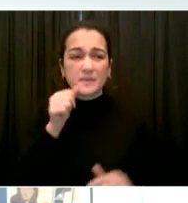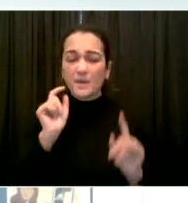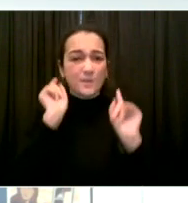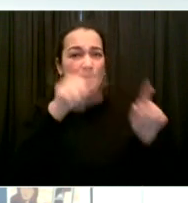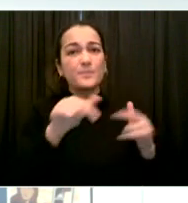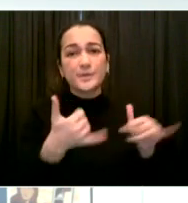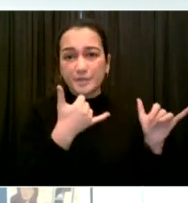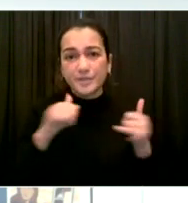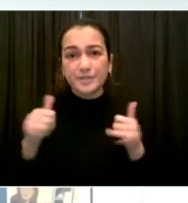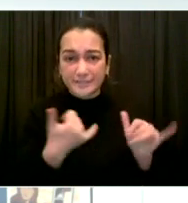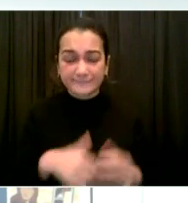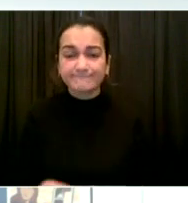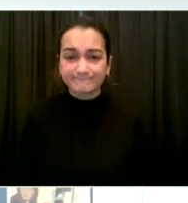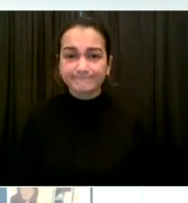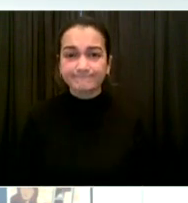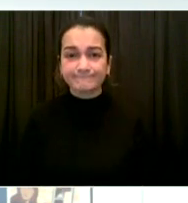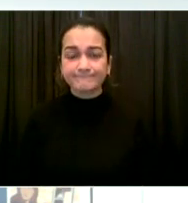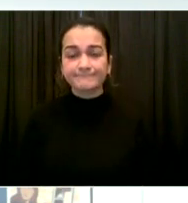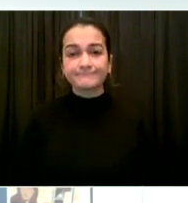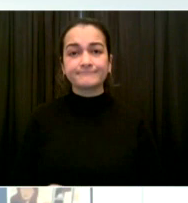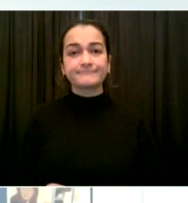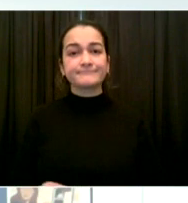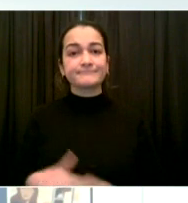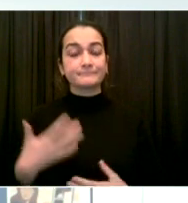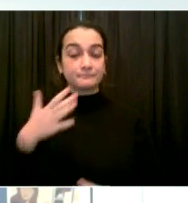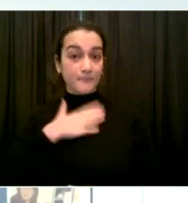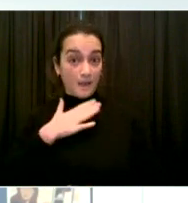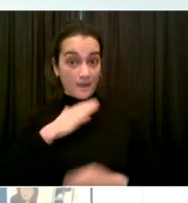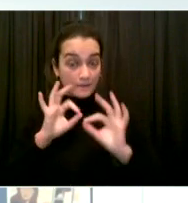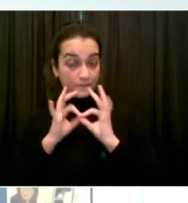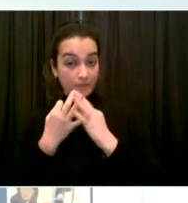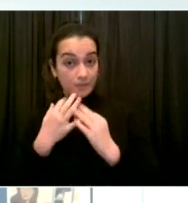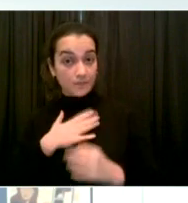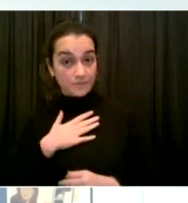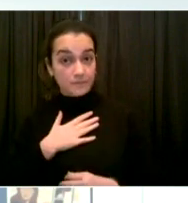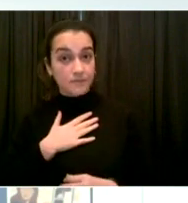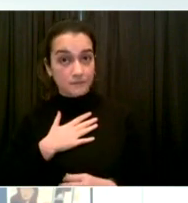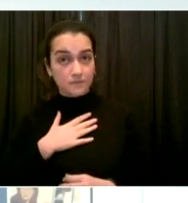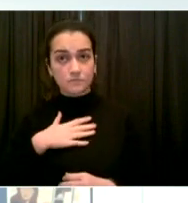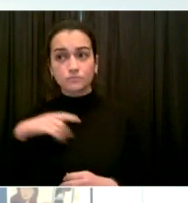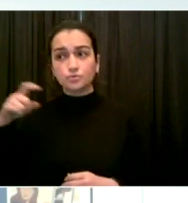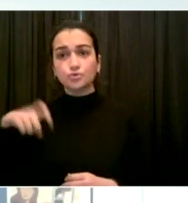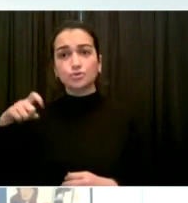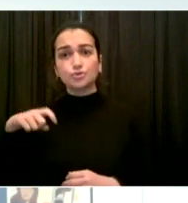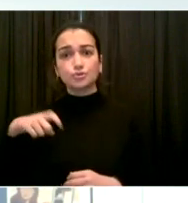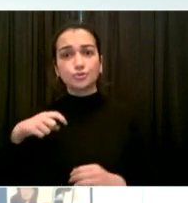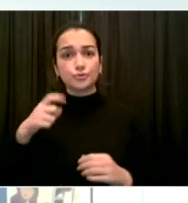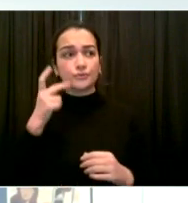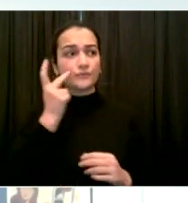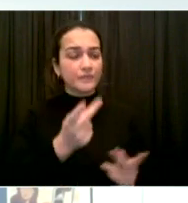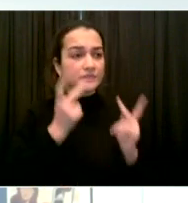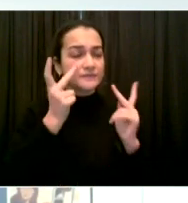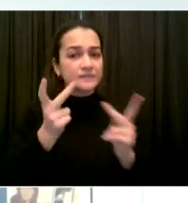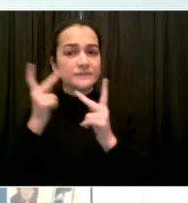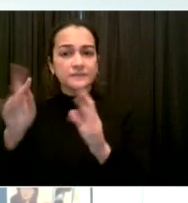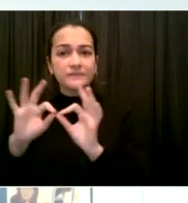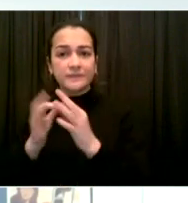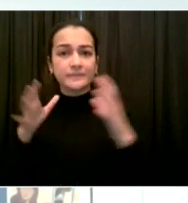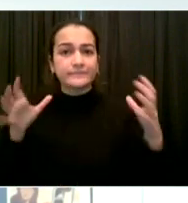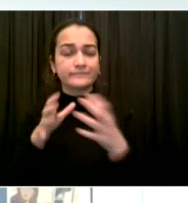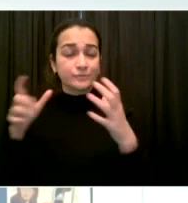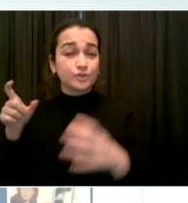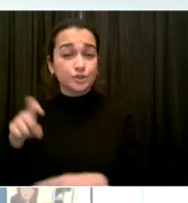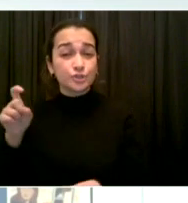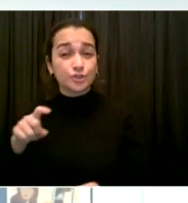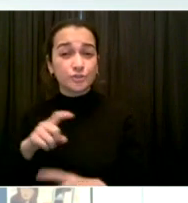though we will still find ways to spend time with family, both locally and virtually. Second,